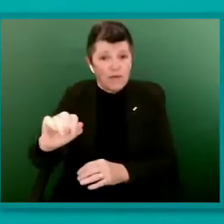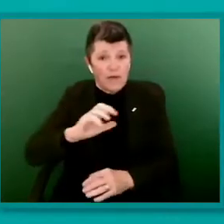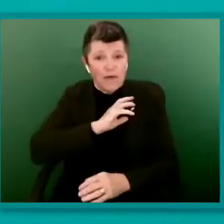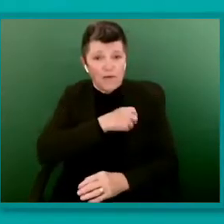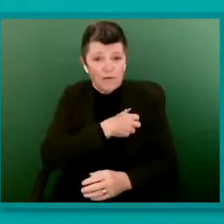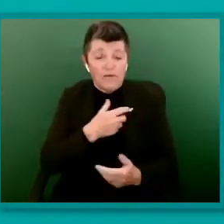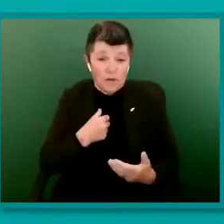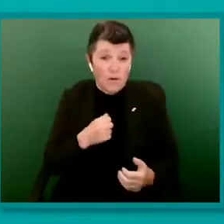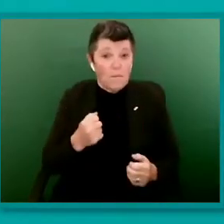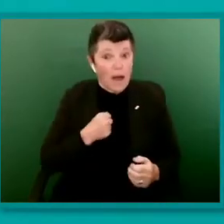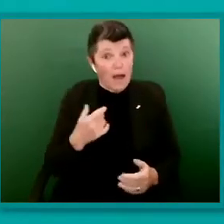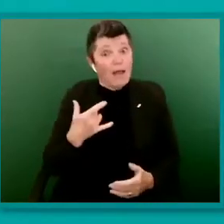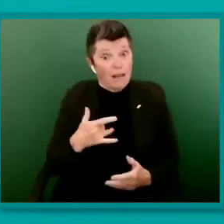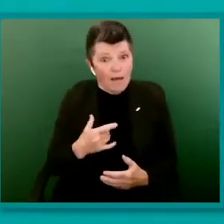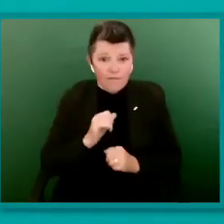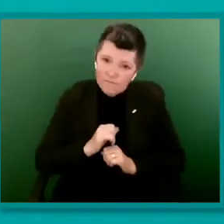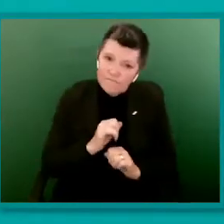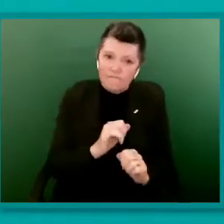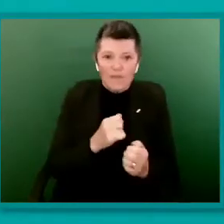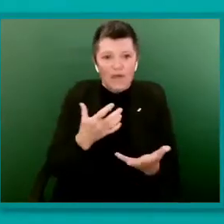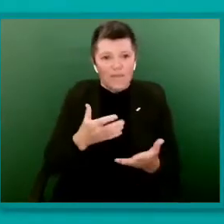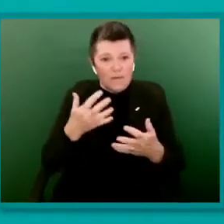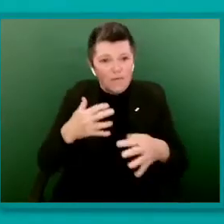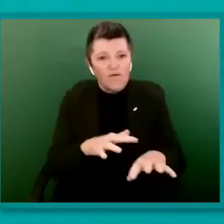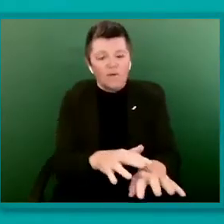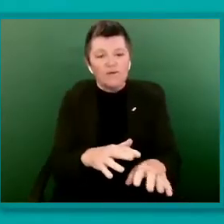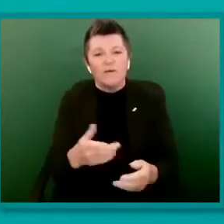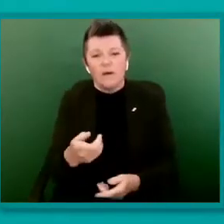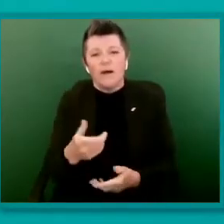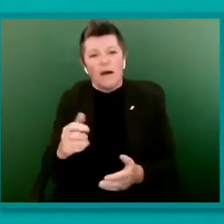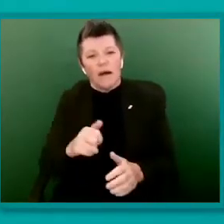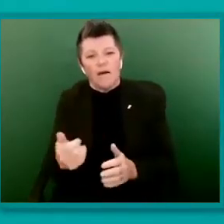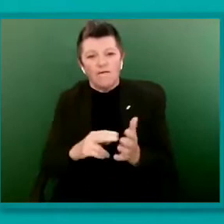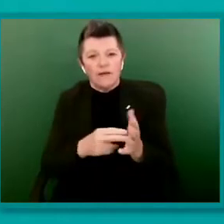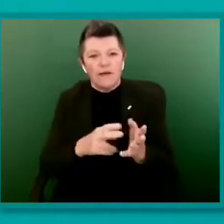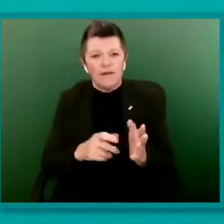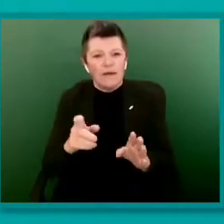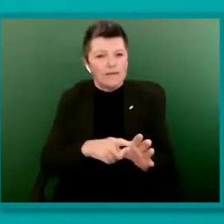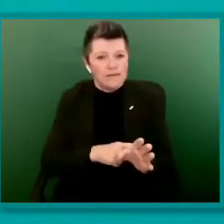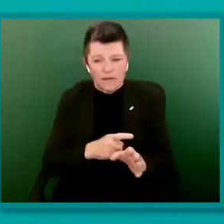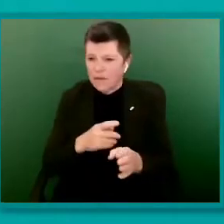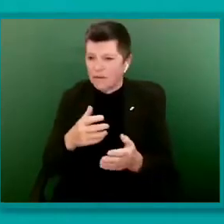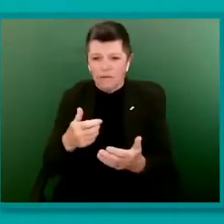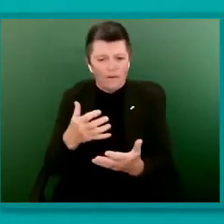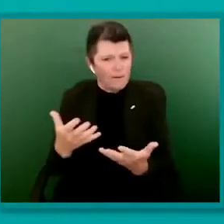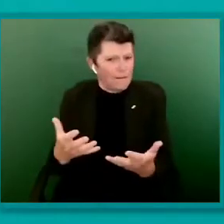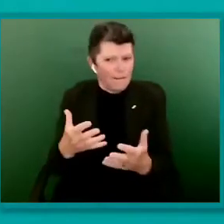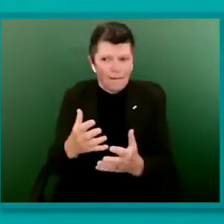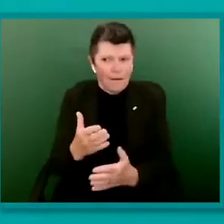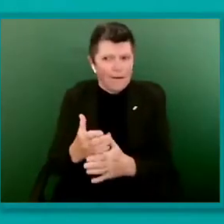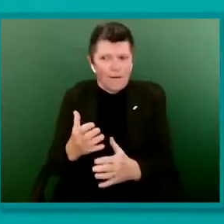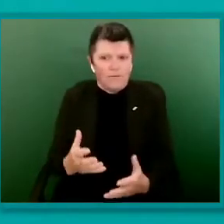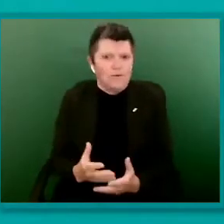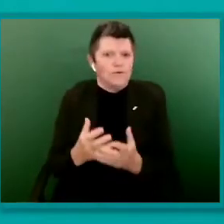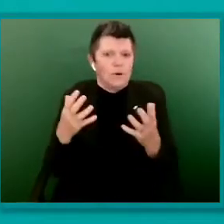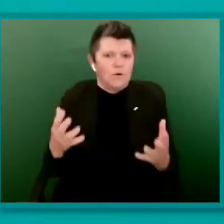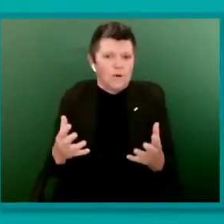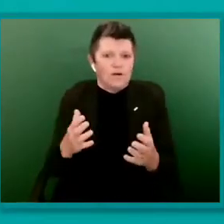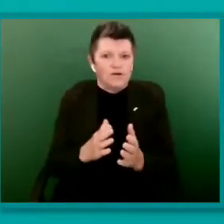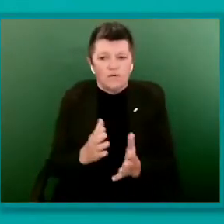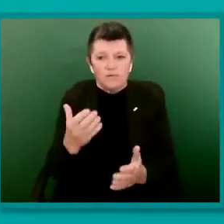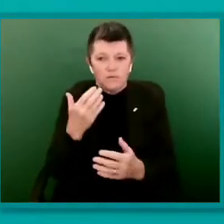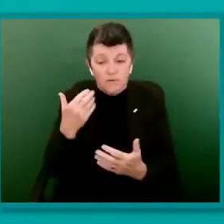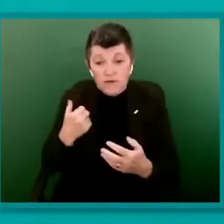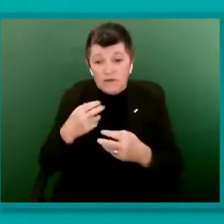And, you know, following someone like Nancy, who does so much recent research from Stonewall